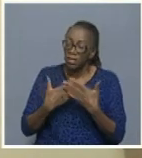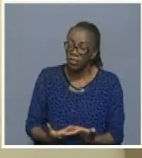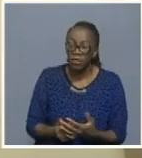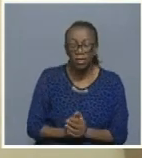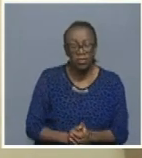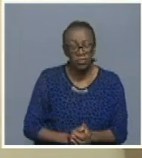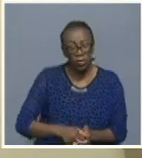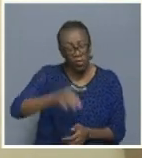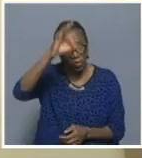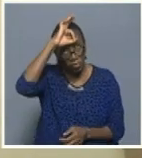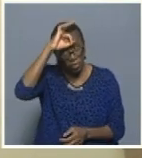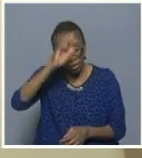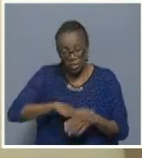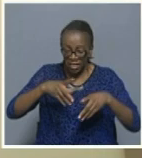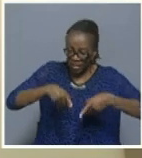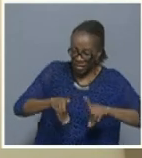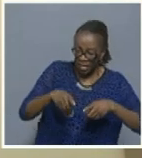on the borderline.